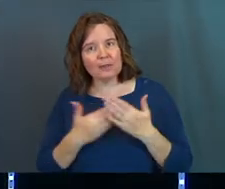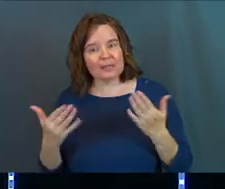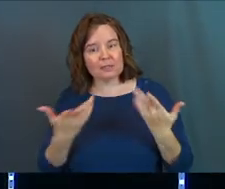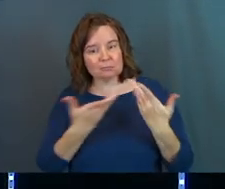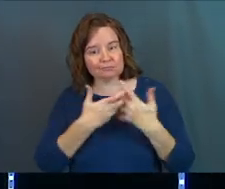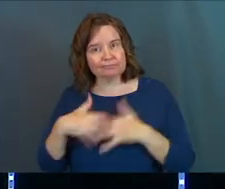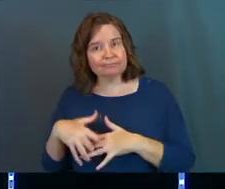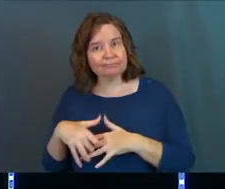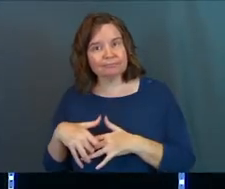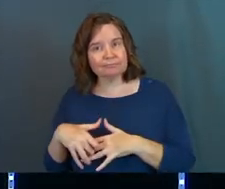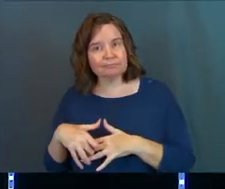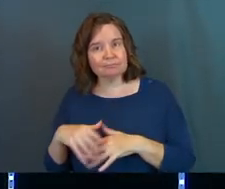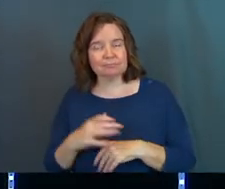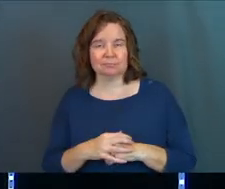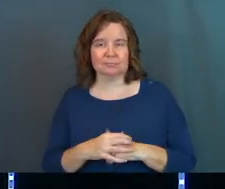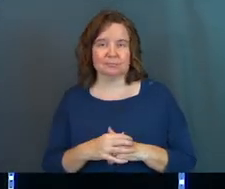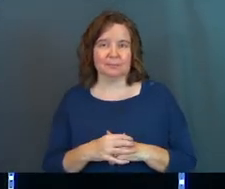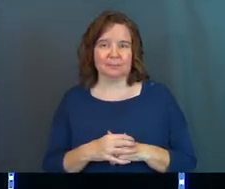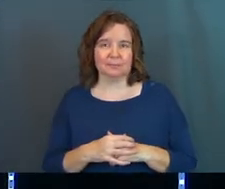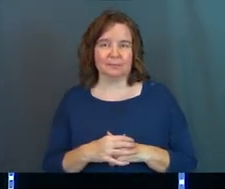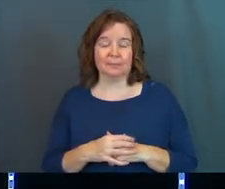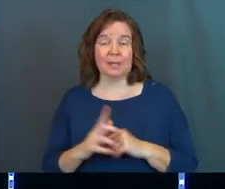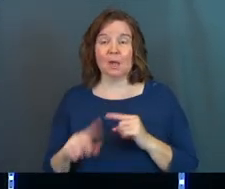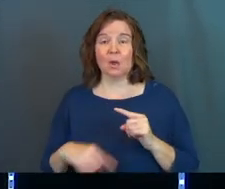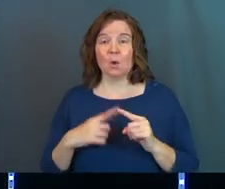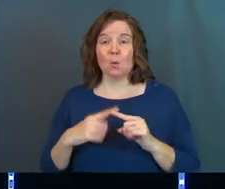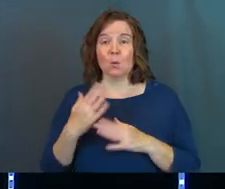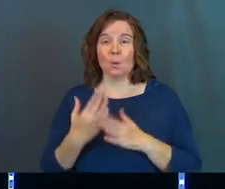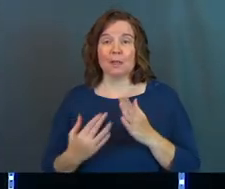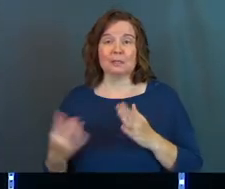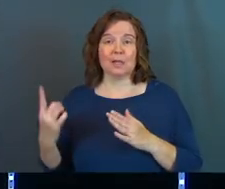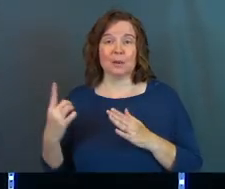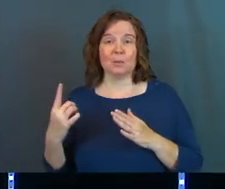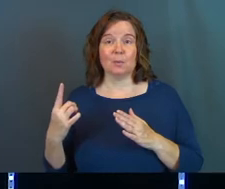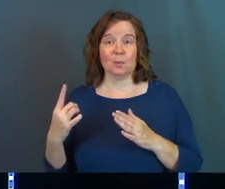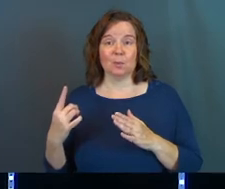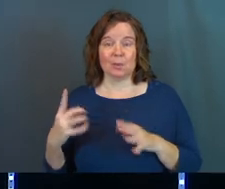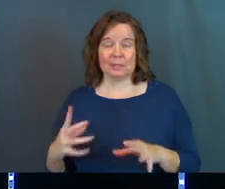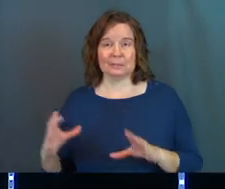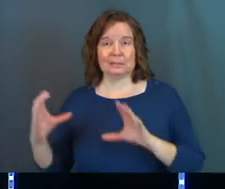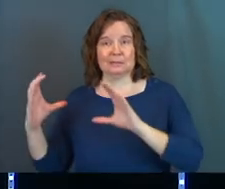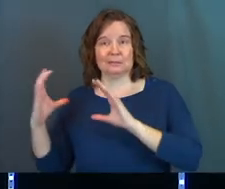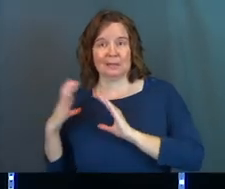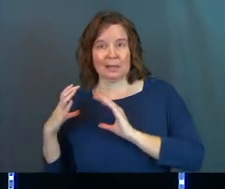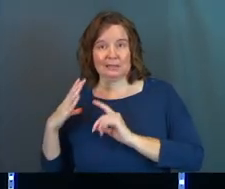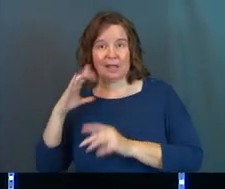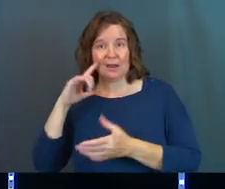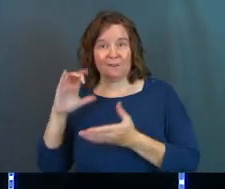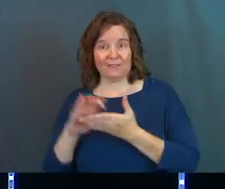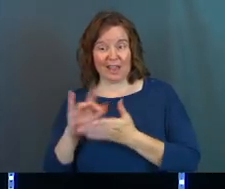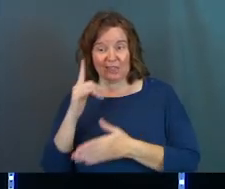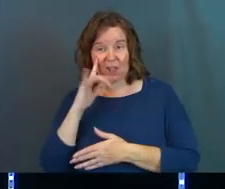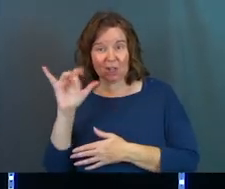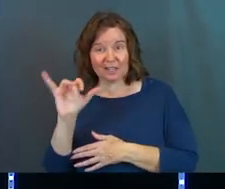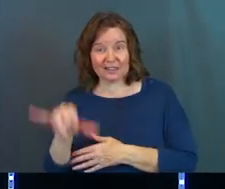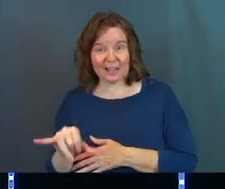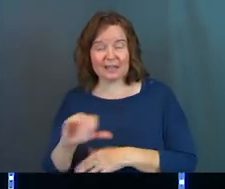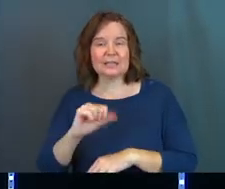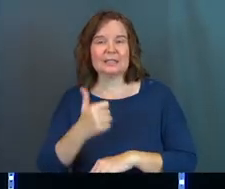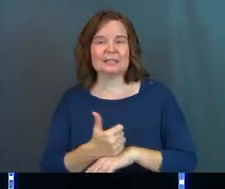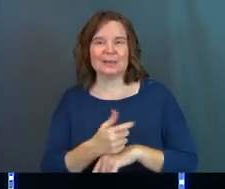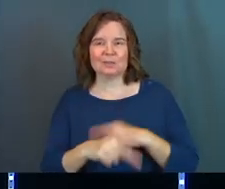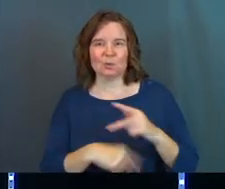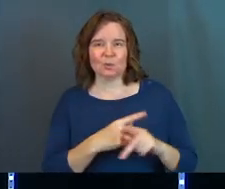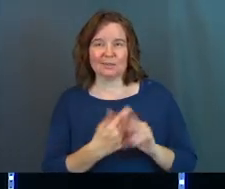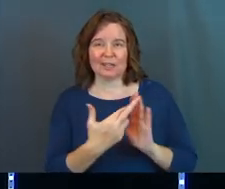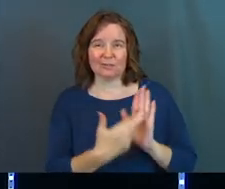these things to go well. And when someone takes on a faith that looks like that, it's based on